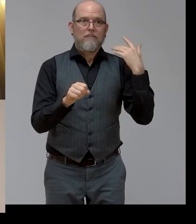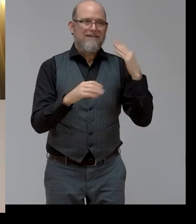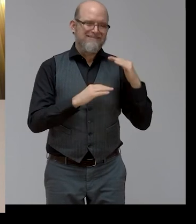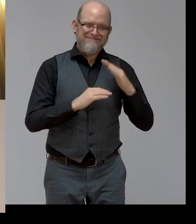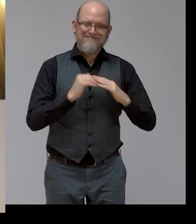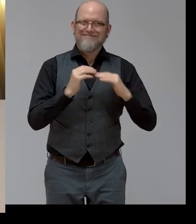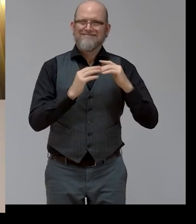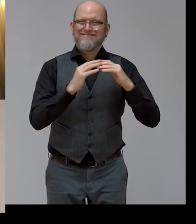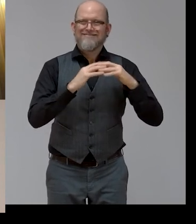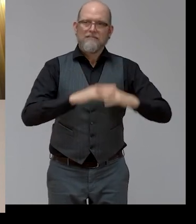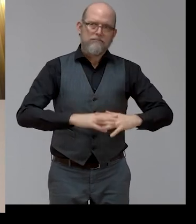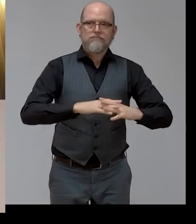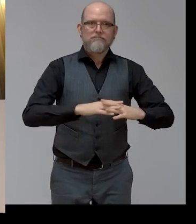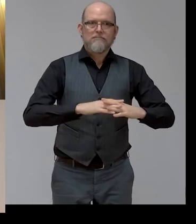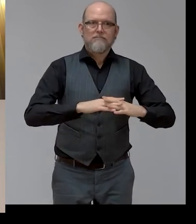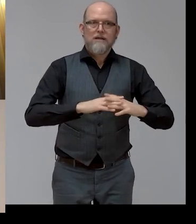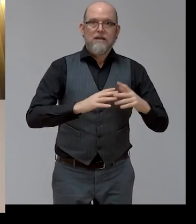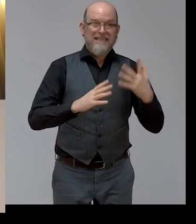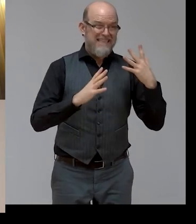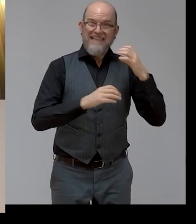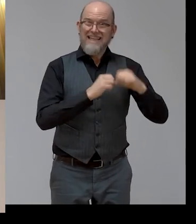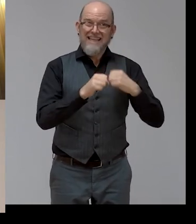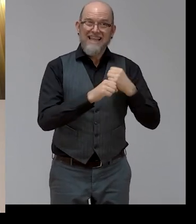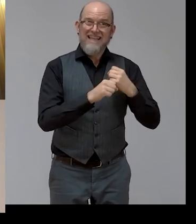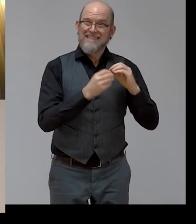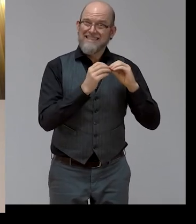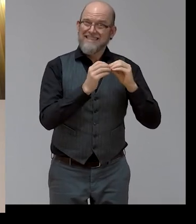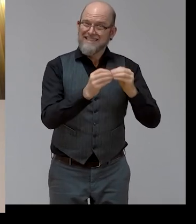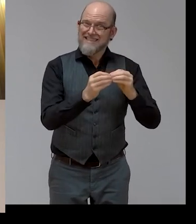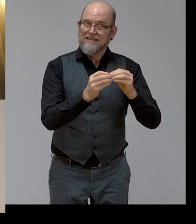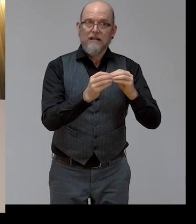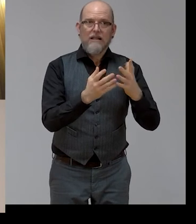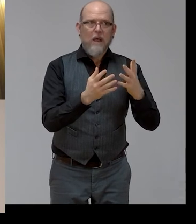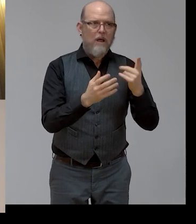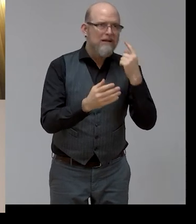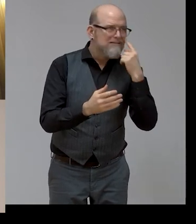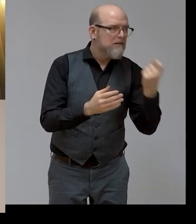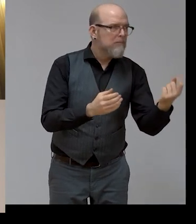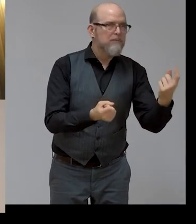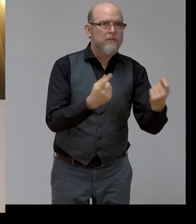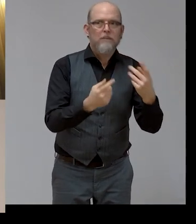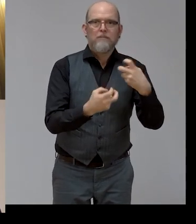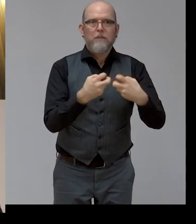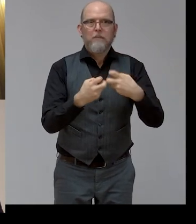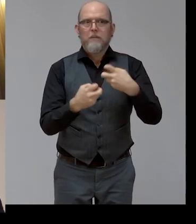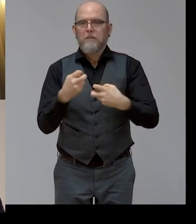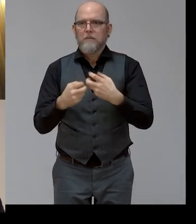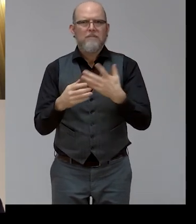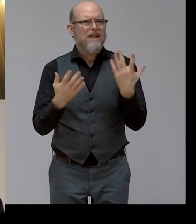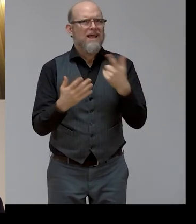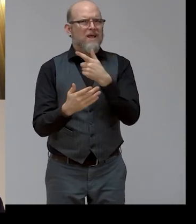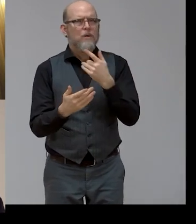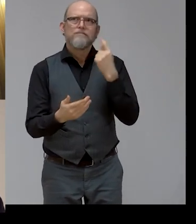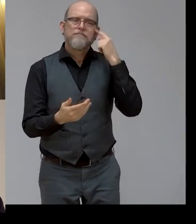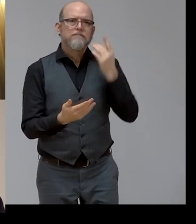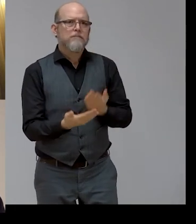the last decade. What is your advice to the European institutions? Do we need a sort of a focused action